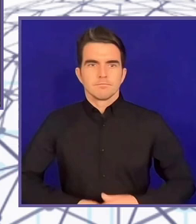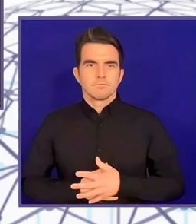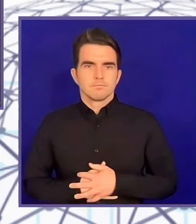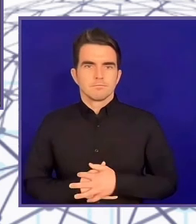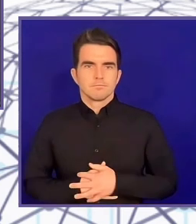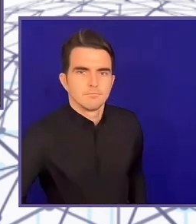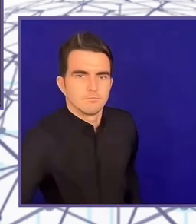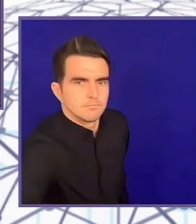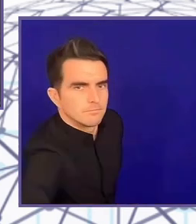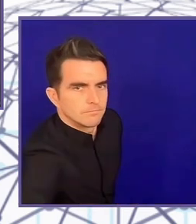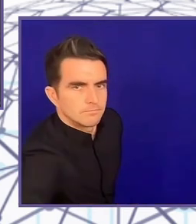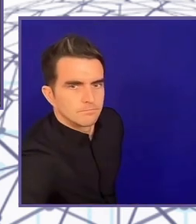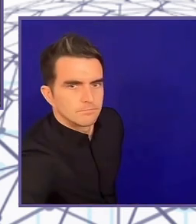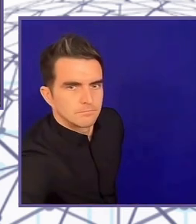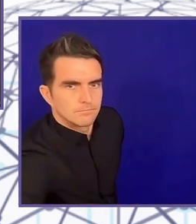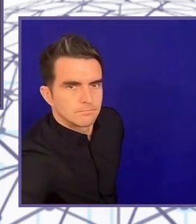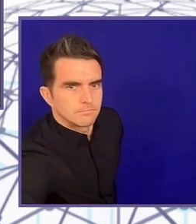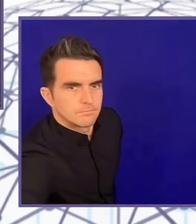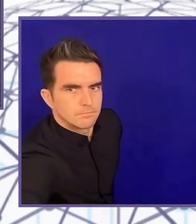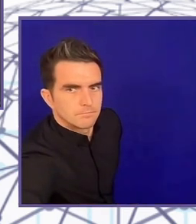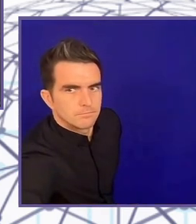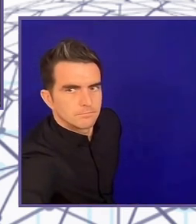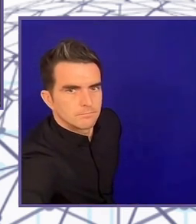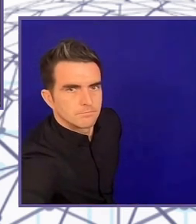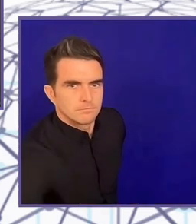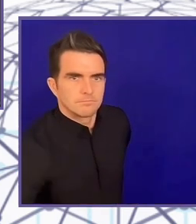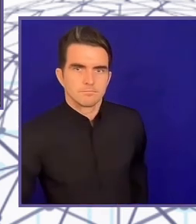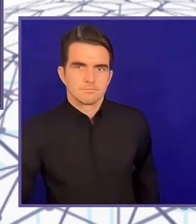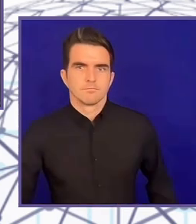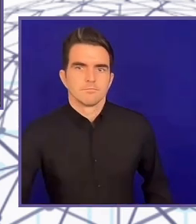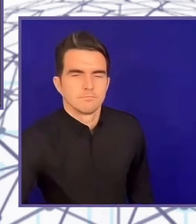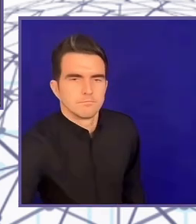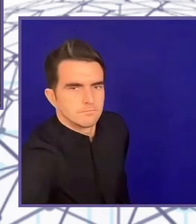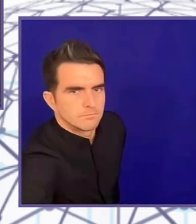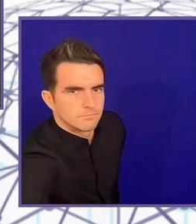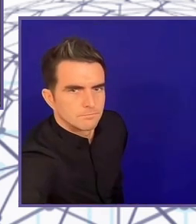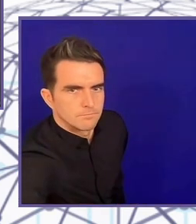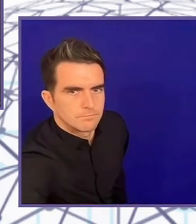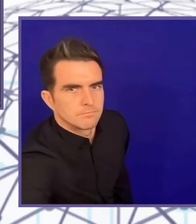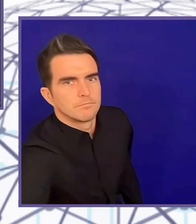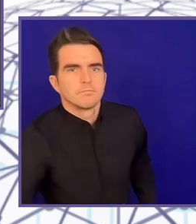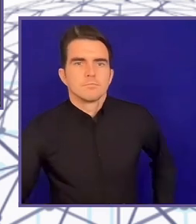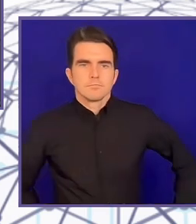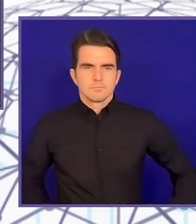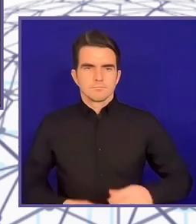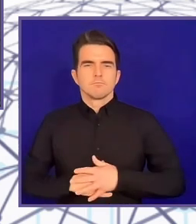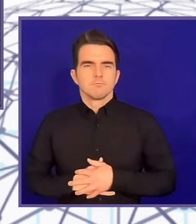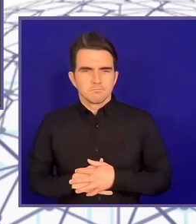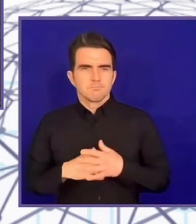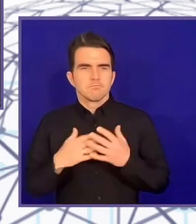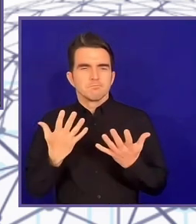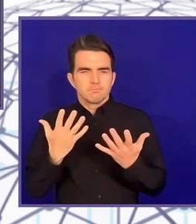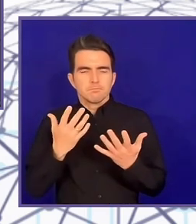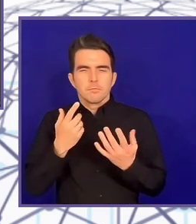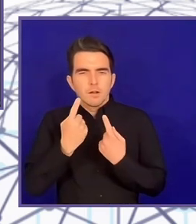won the Innovator of the Year Award just Friday. Yes. Friday, which is UK.